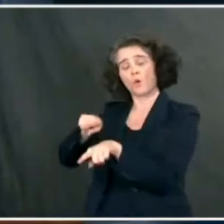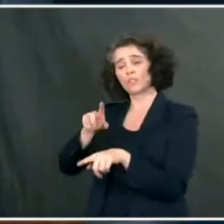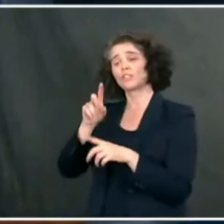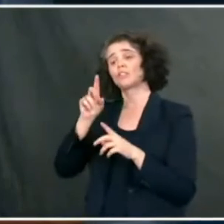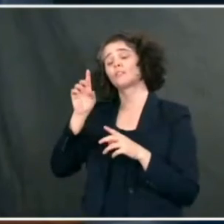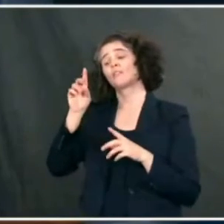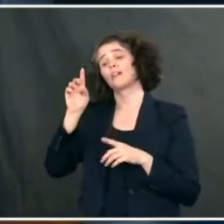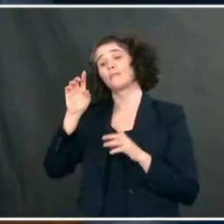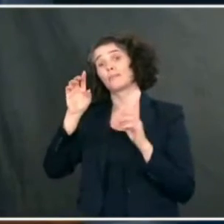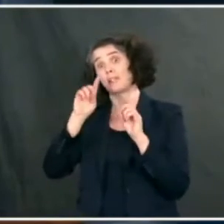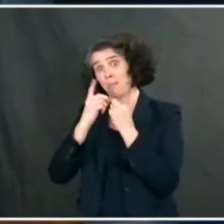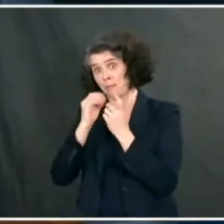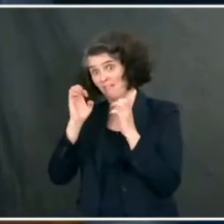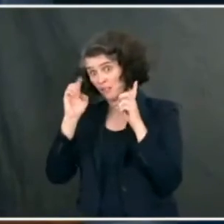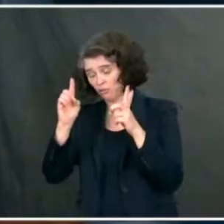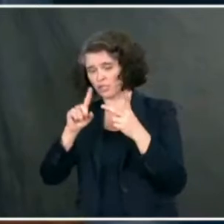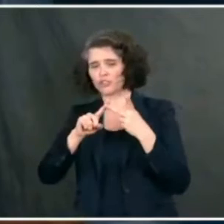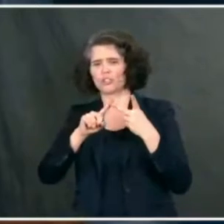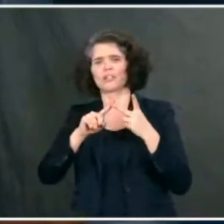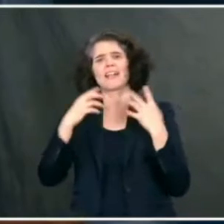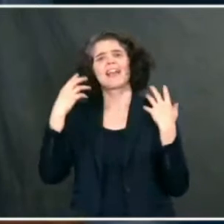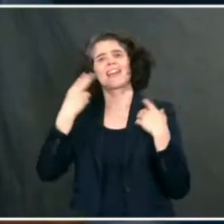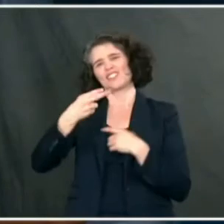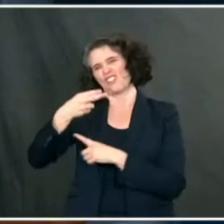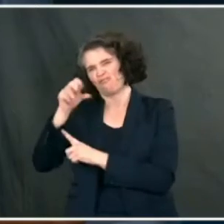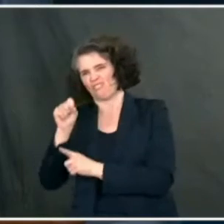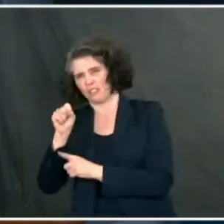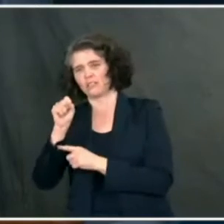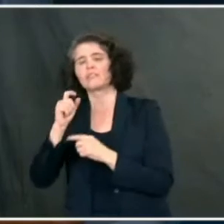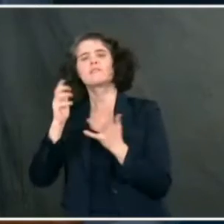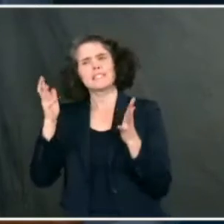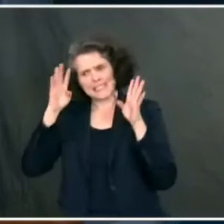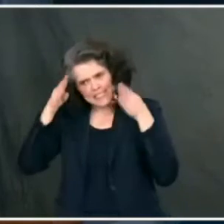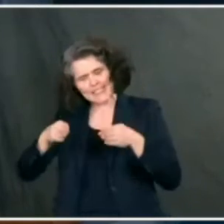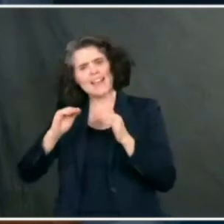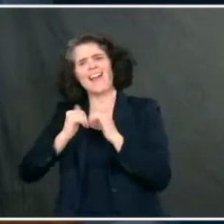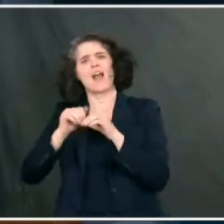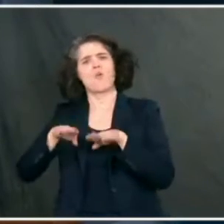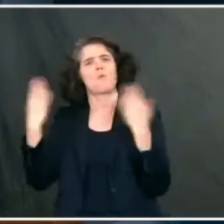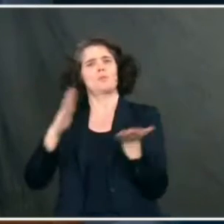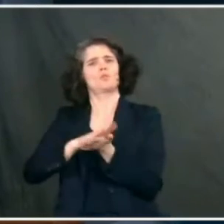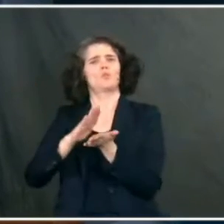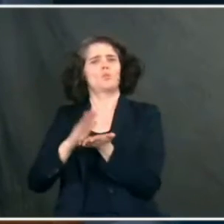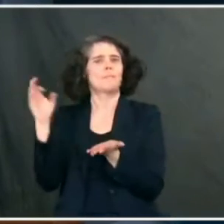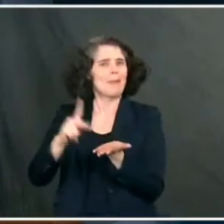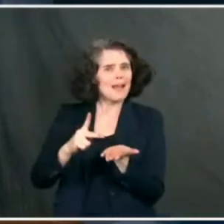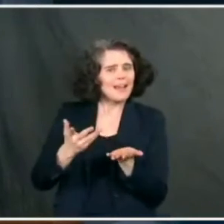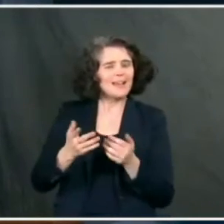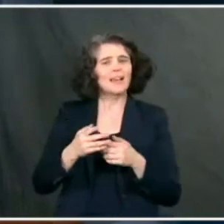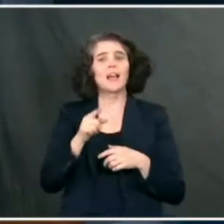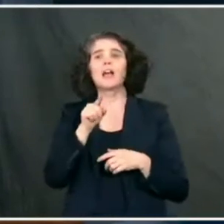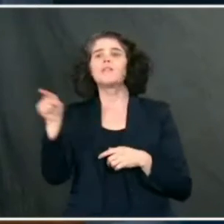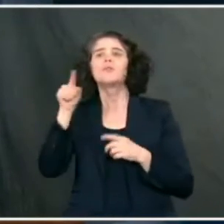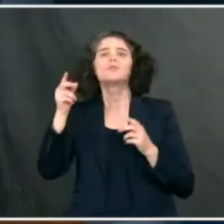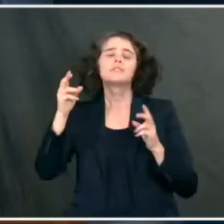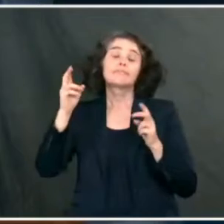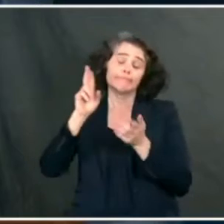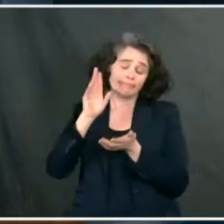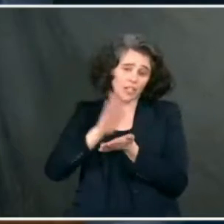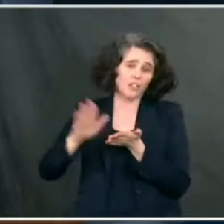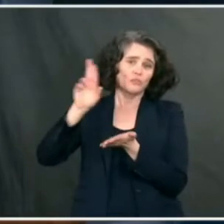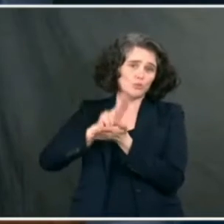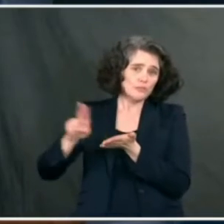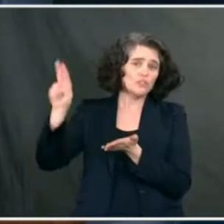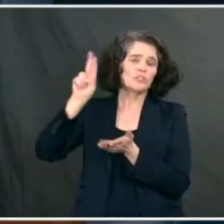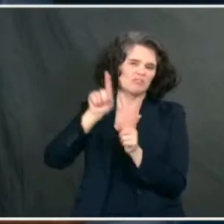Services to provide guidance on safe reopening and operating for schools, child care providers, and institutions of higher education.